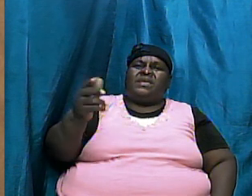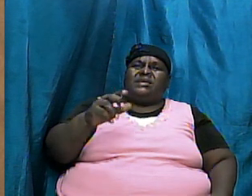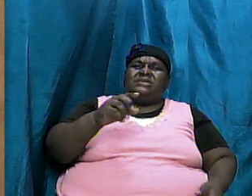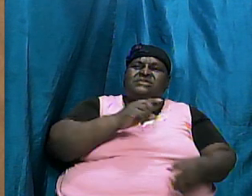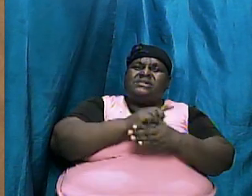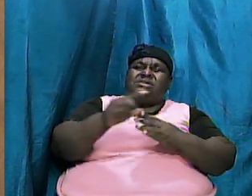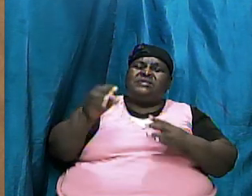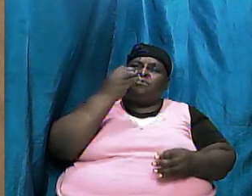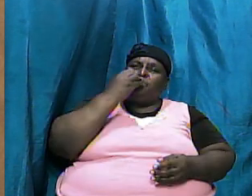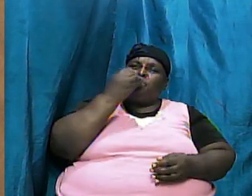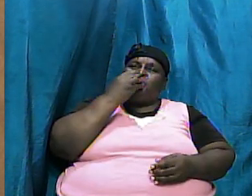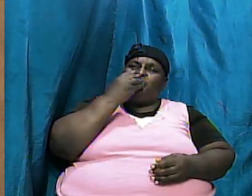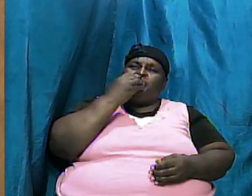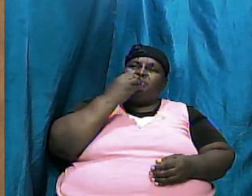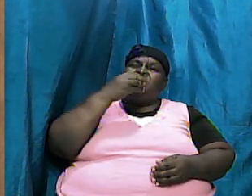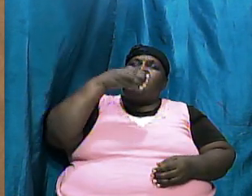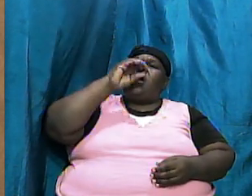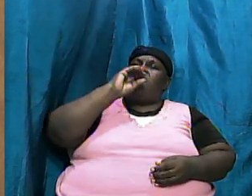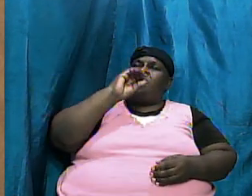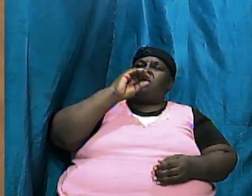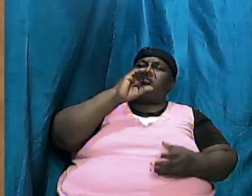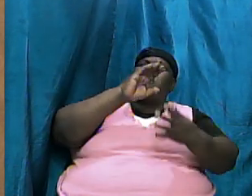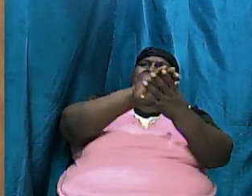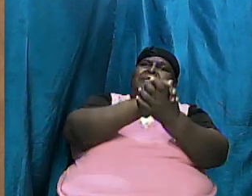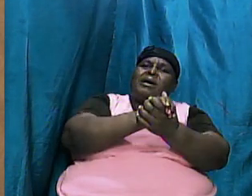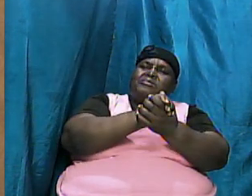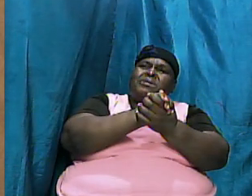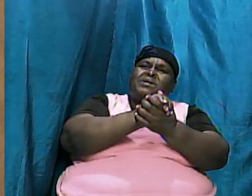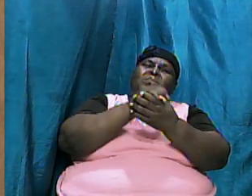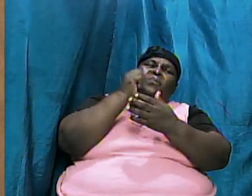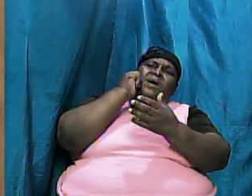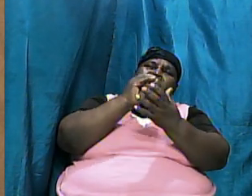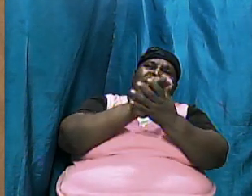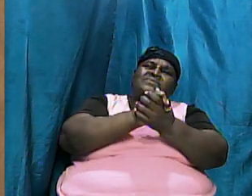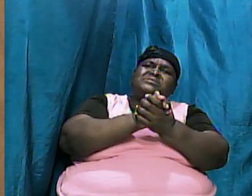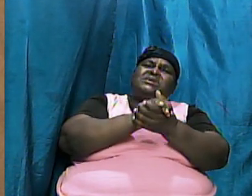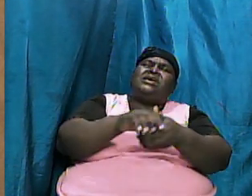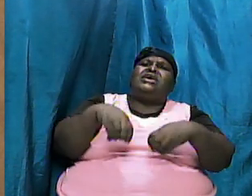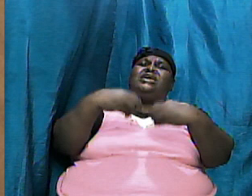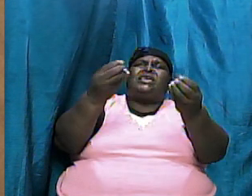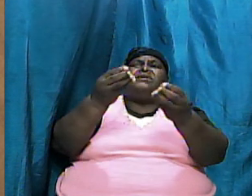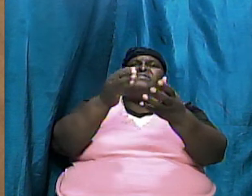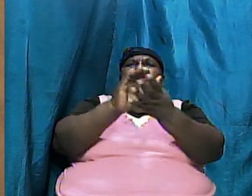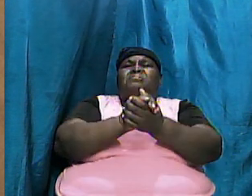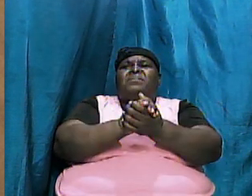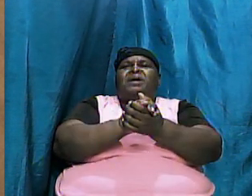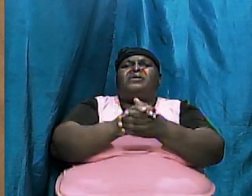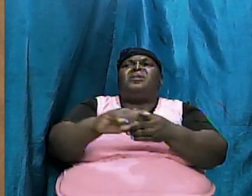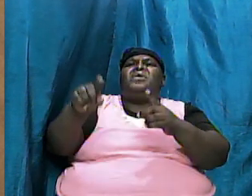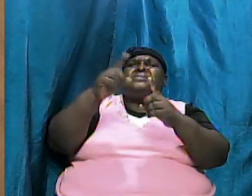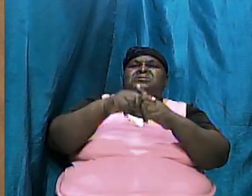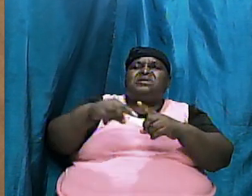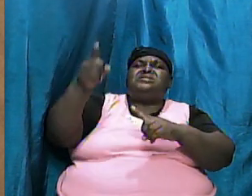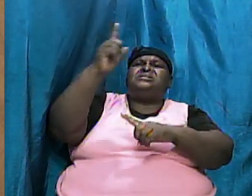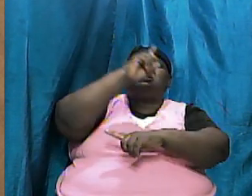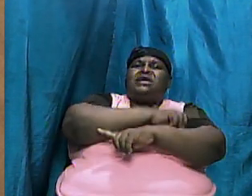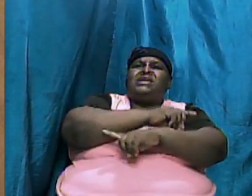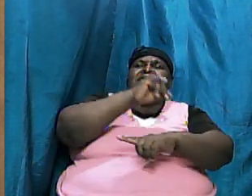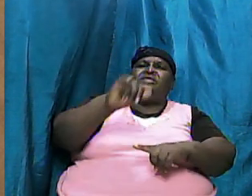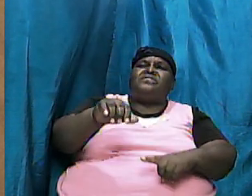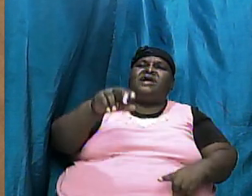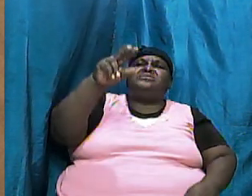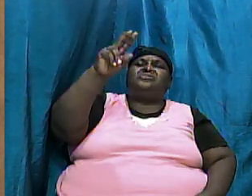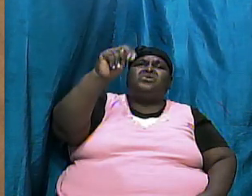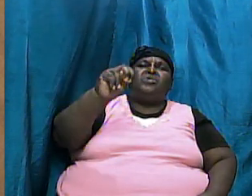did eat they drank they married wives they were given in marriage until the day that